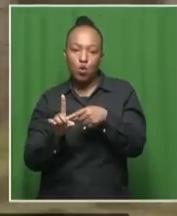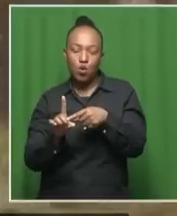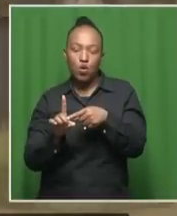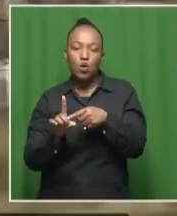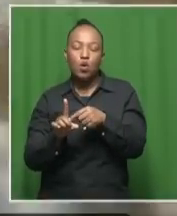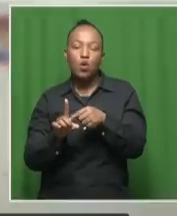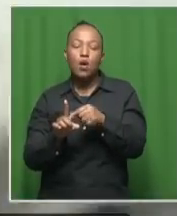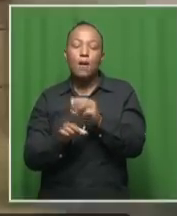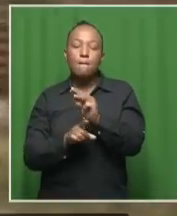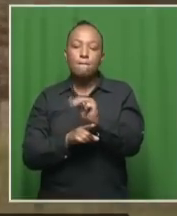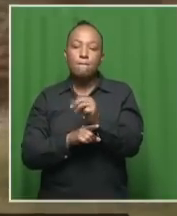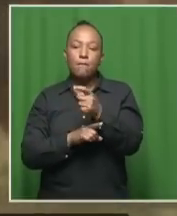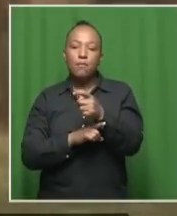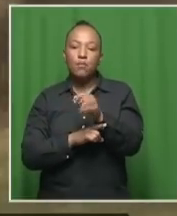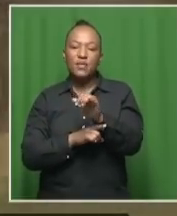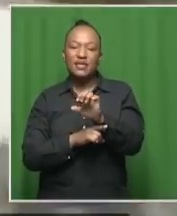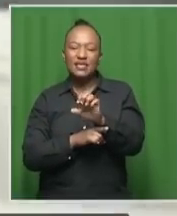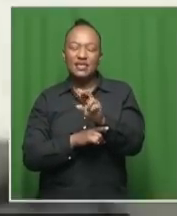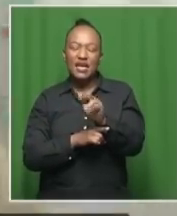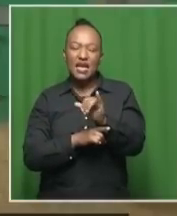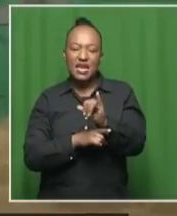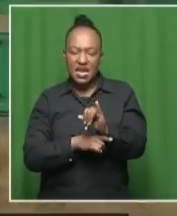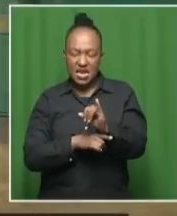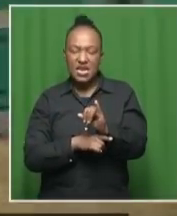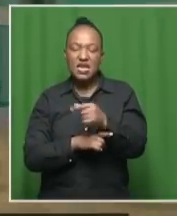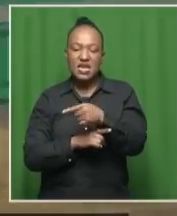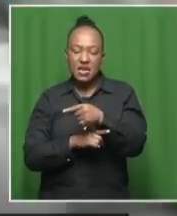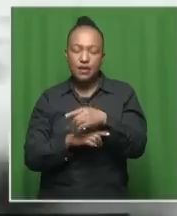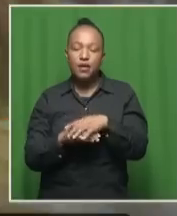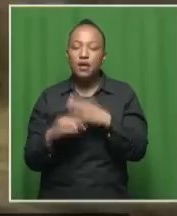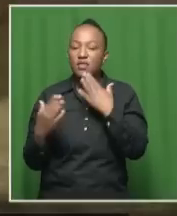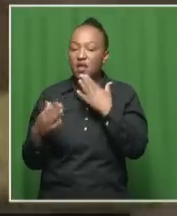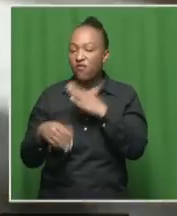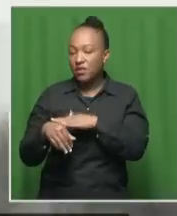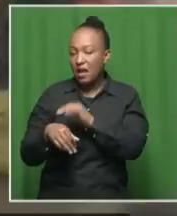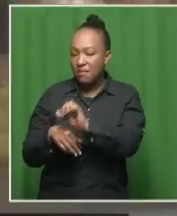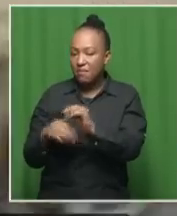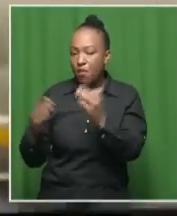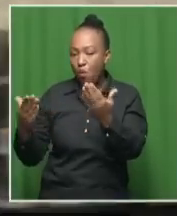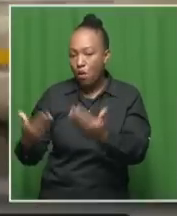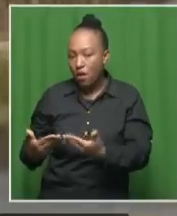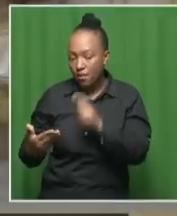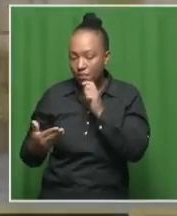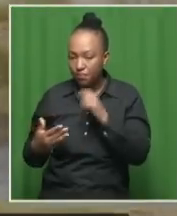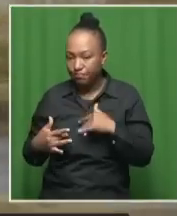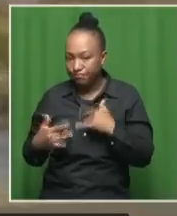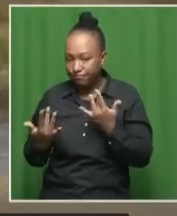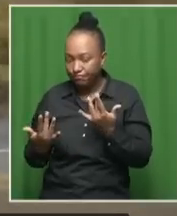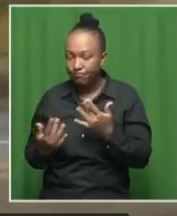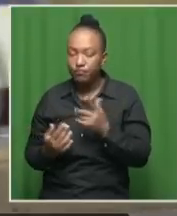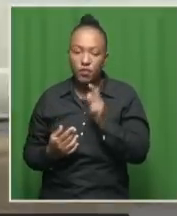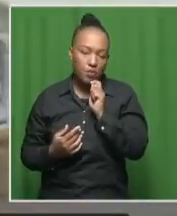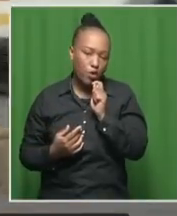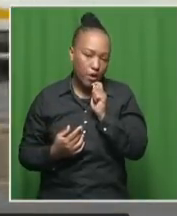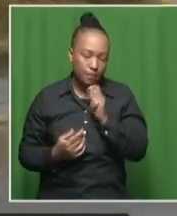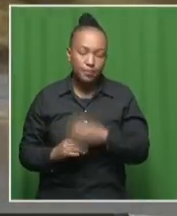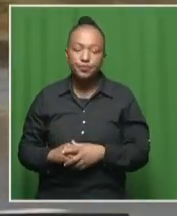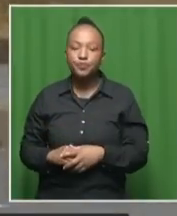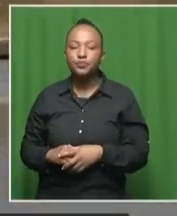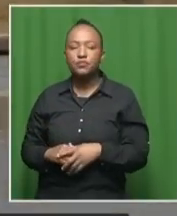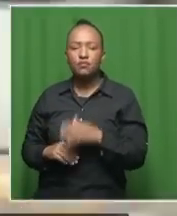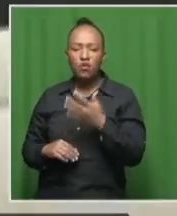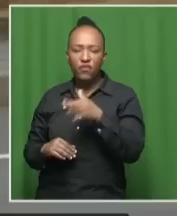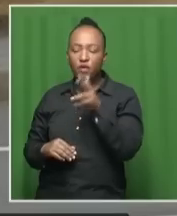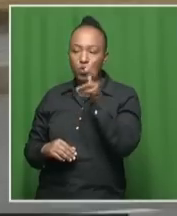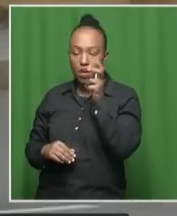Mdini Chwaku. Dr. Chwaku, thanks so much for your time and welcome to Morning Live. So, you've heard the community